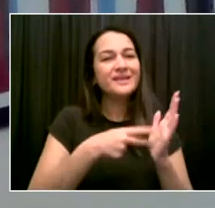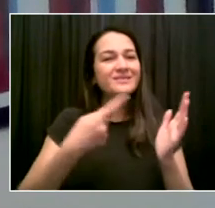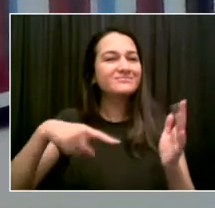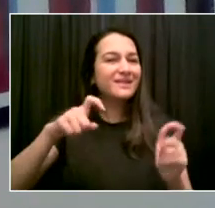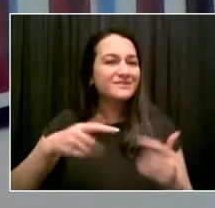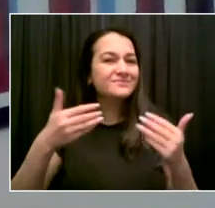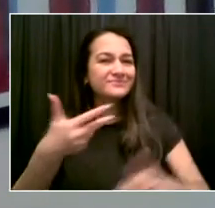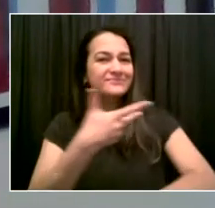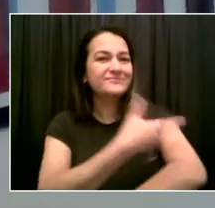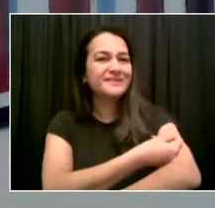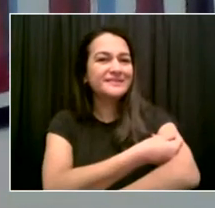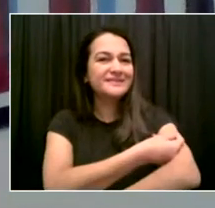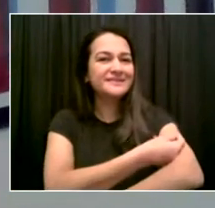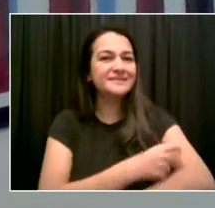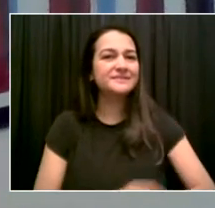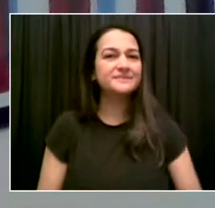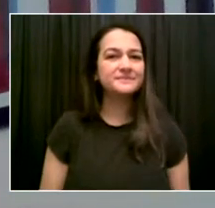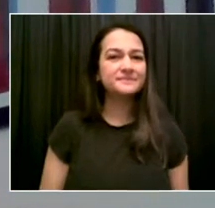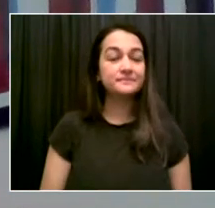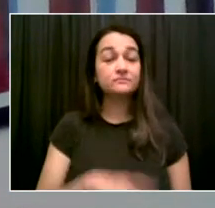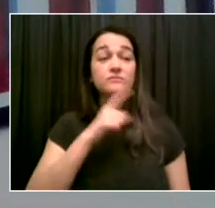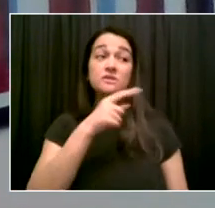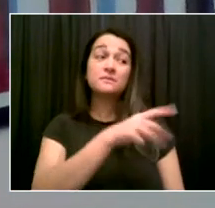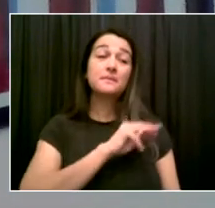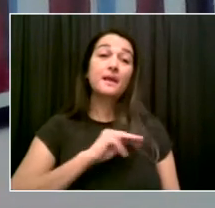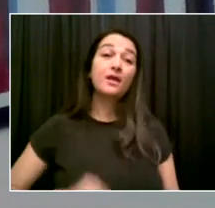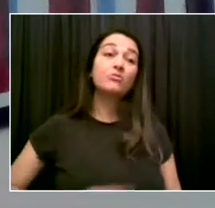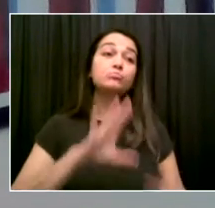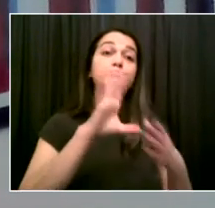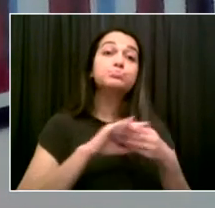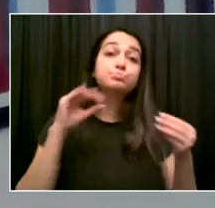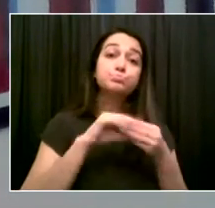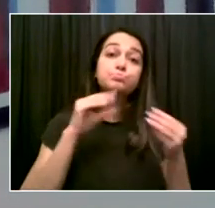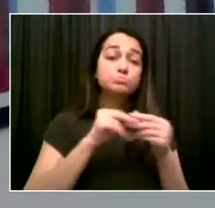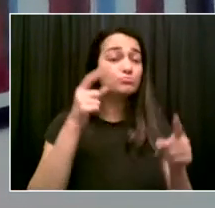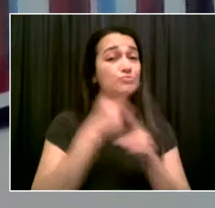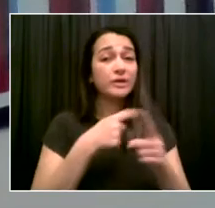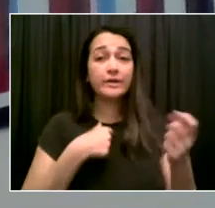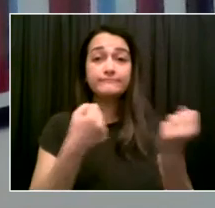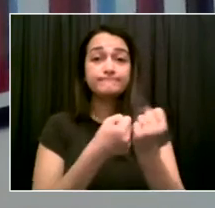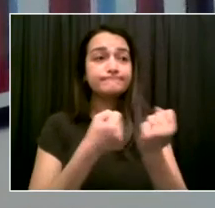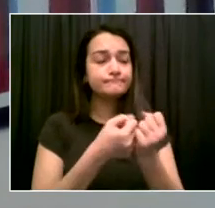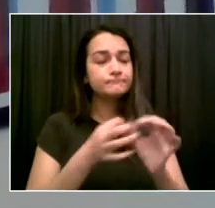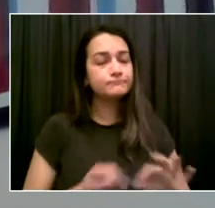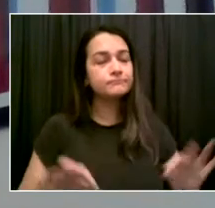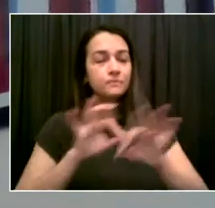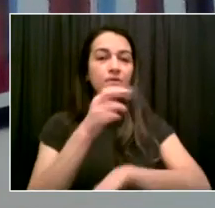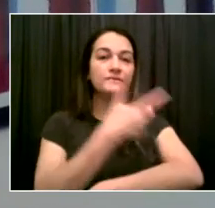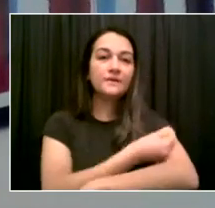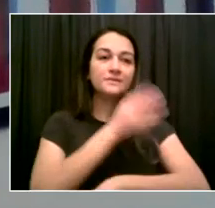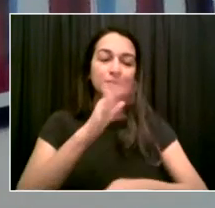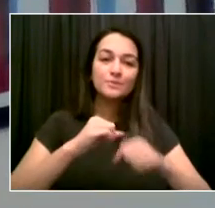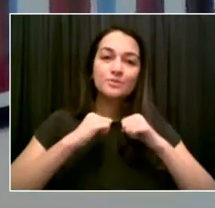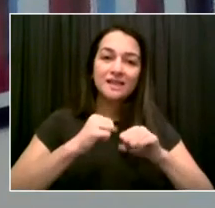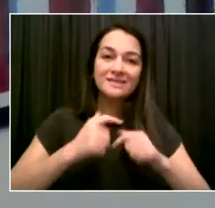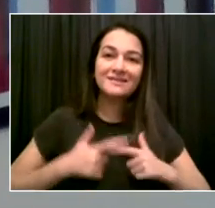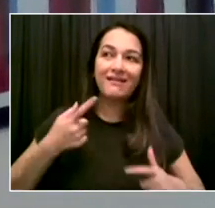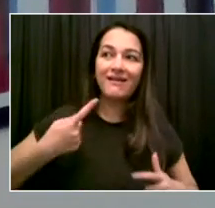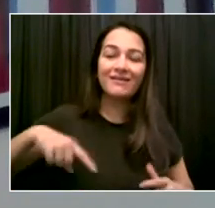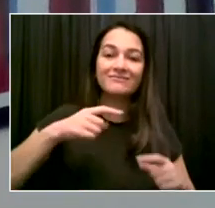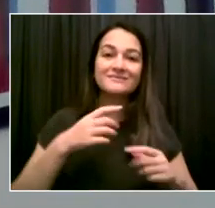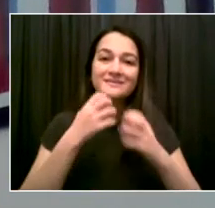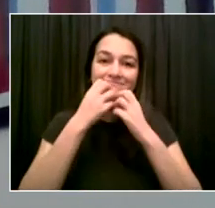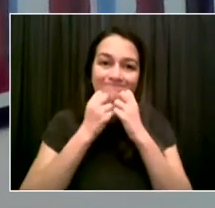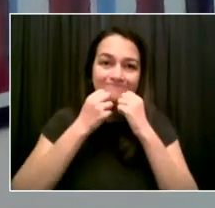with this announcement. And I know that it's going to be a difficult few weeks to implement it, to